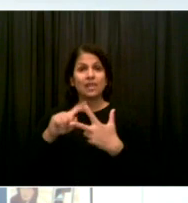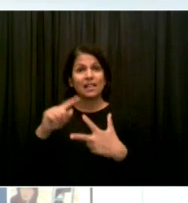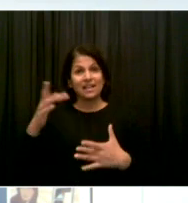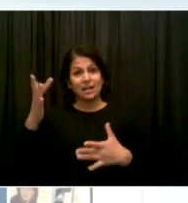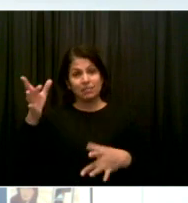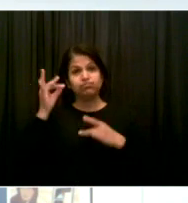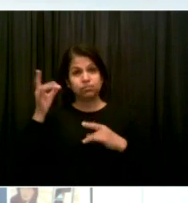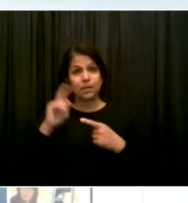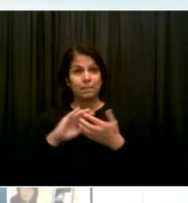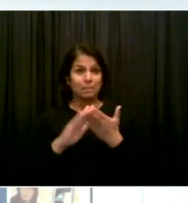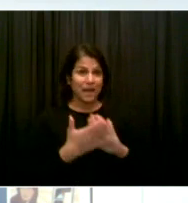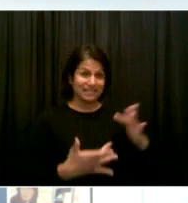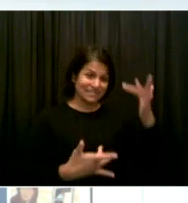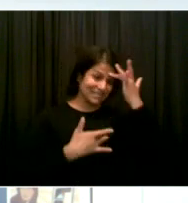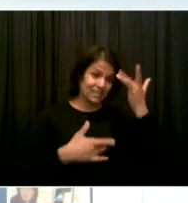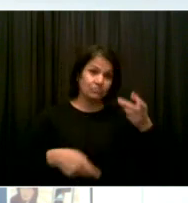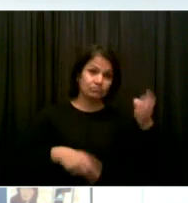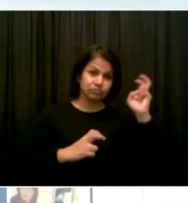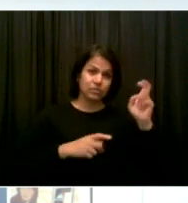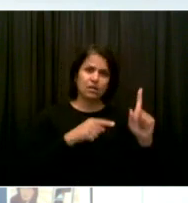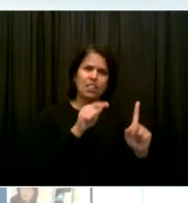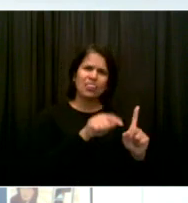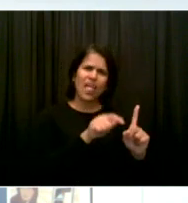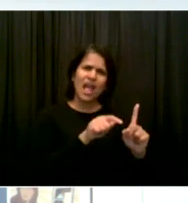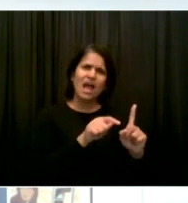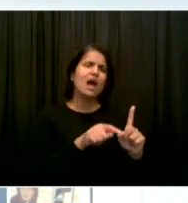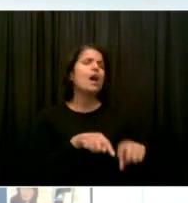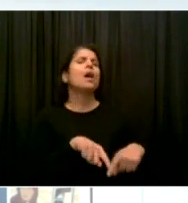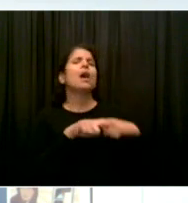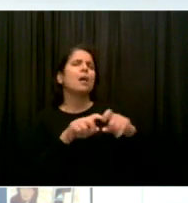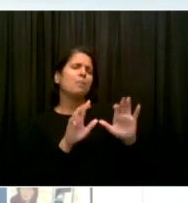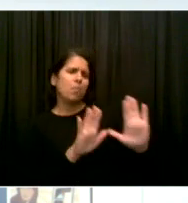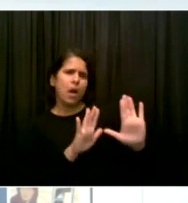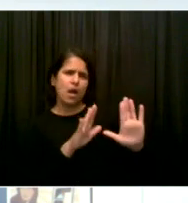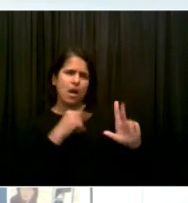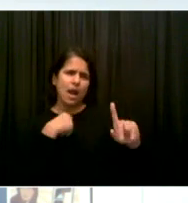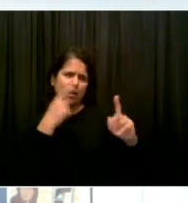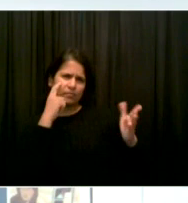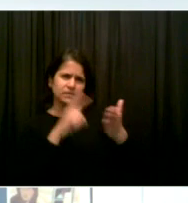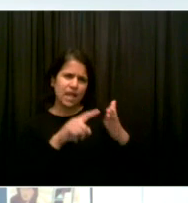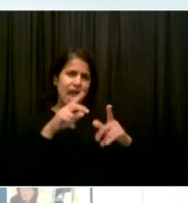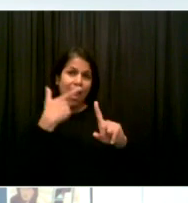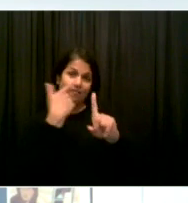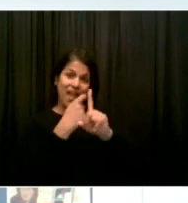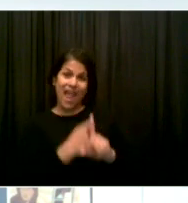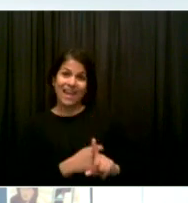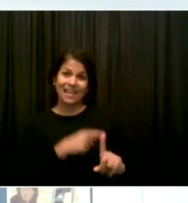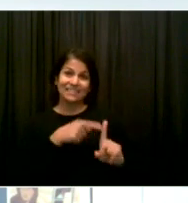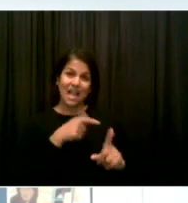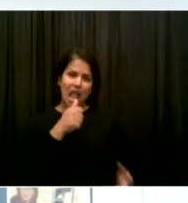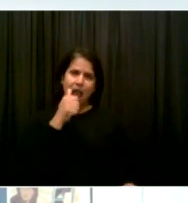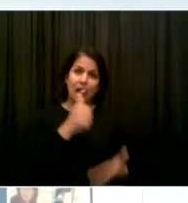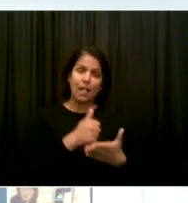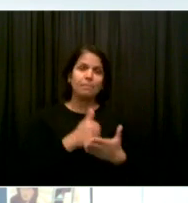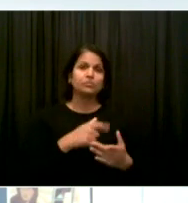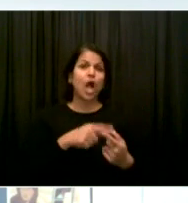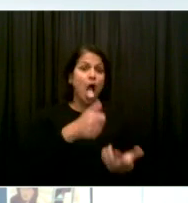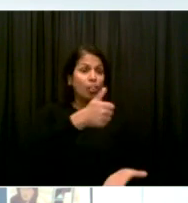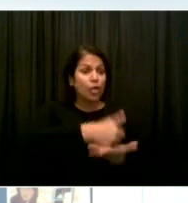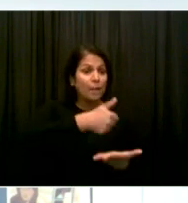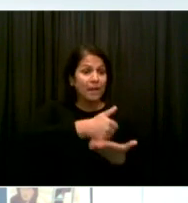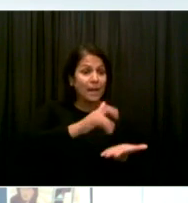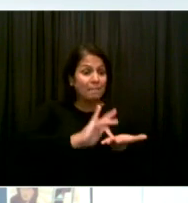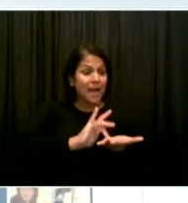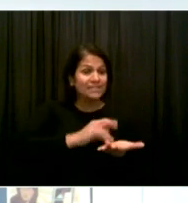how important vaccination is, as well as hopefully additional treatments within the next few